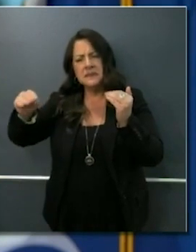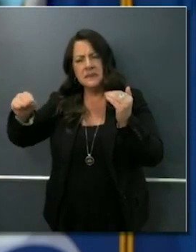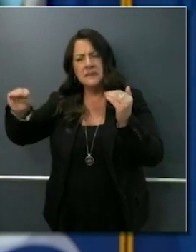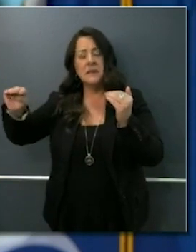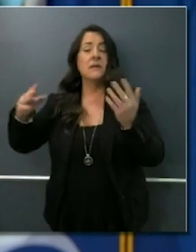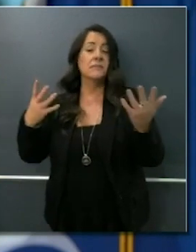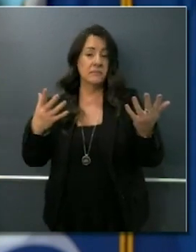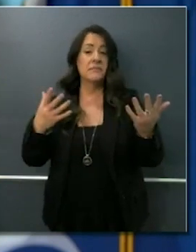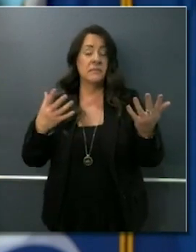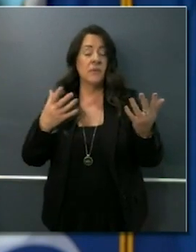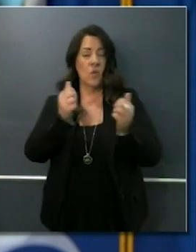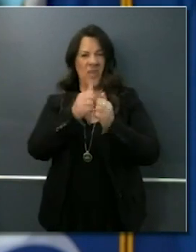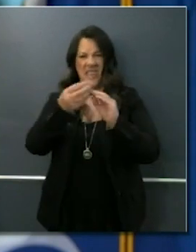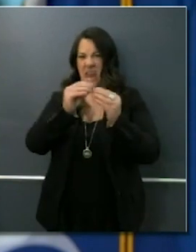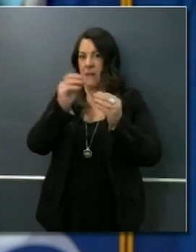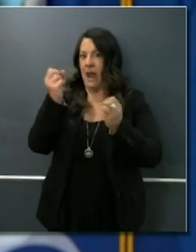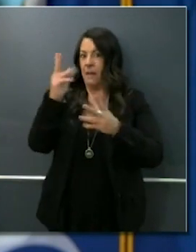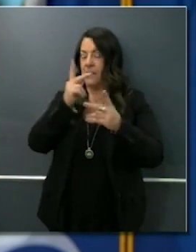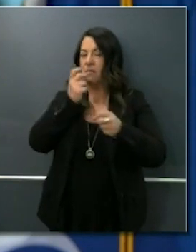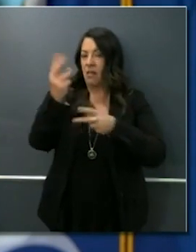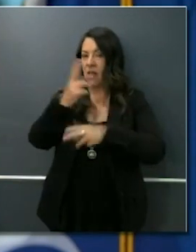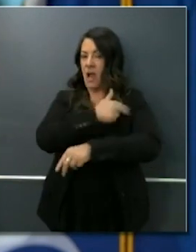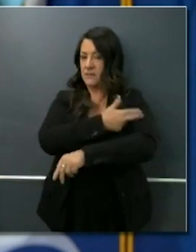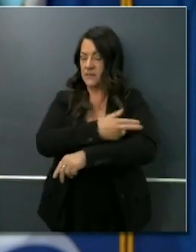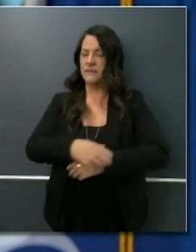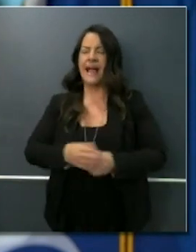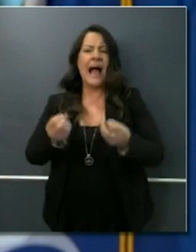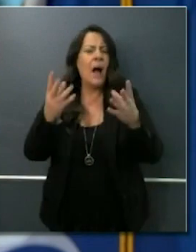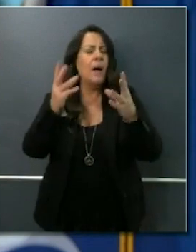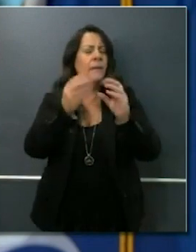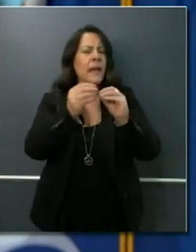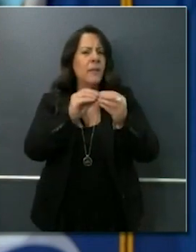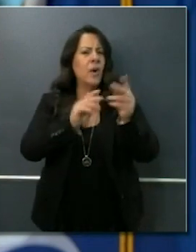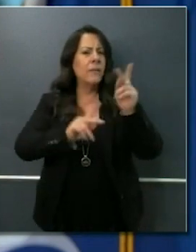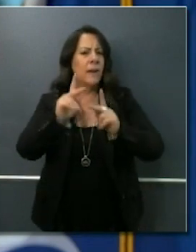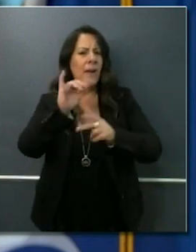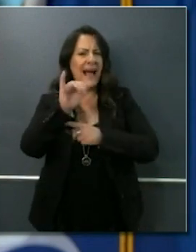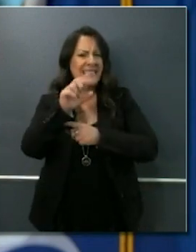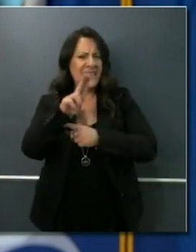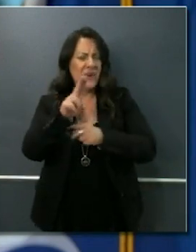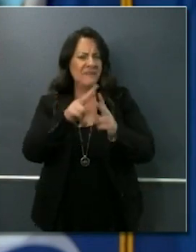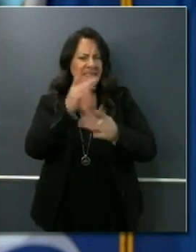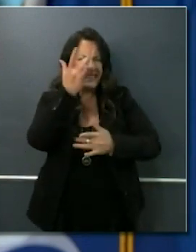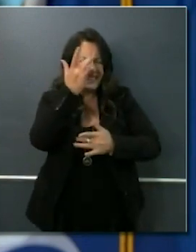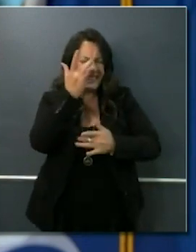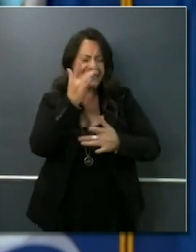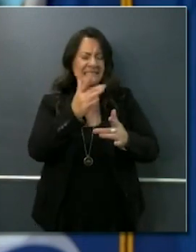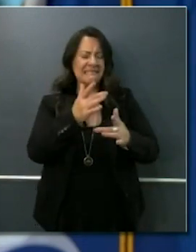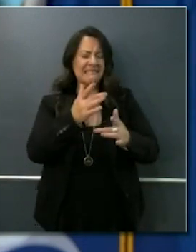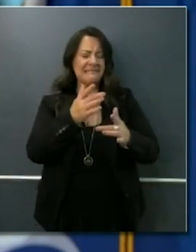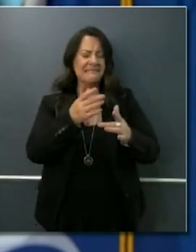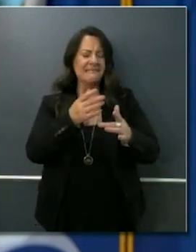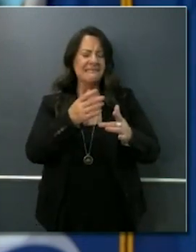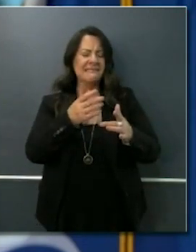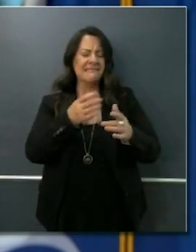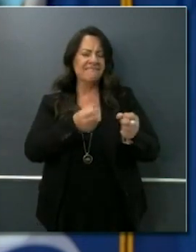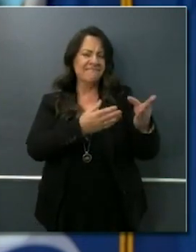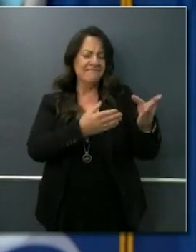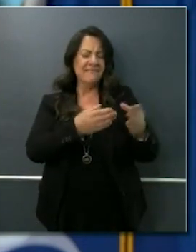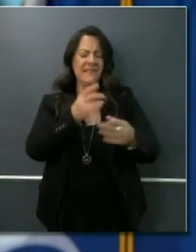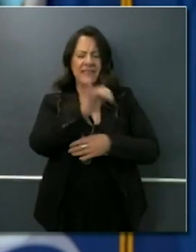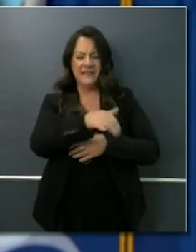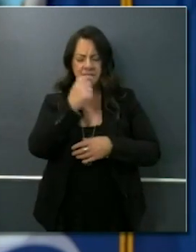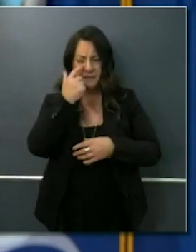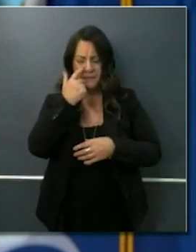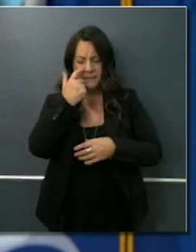of people hospitalized, the number of people on ICUs basically flat from yesterday, just one individual more